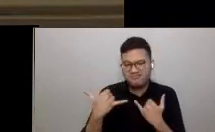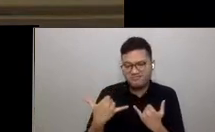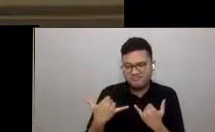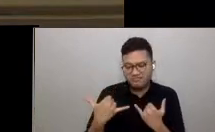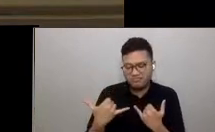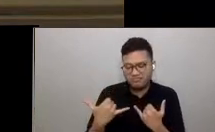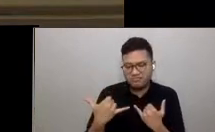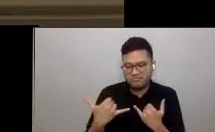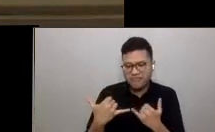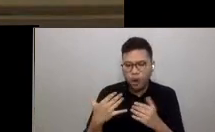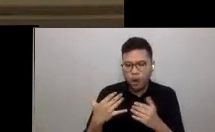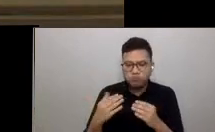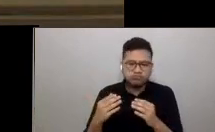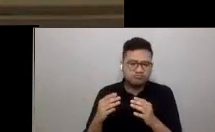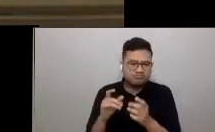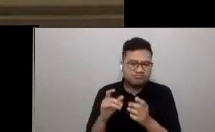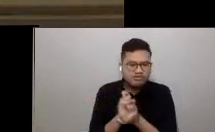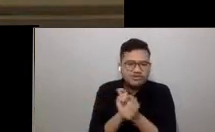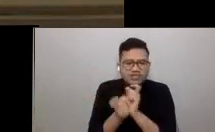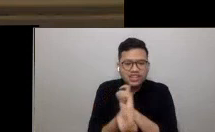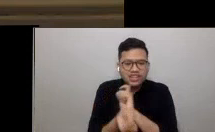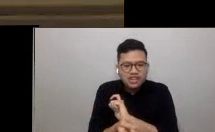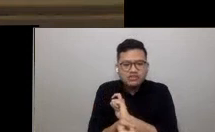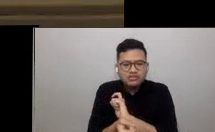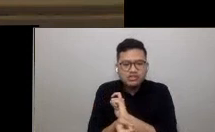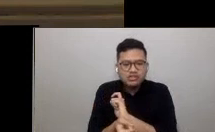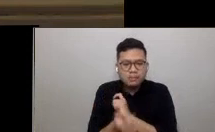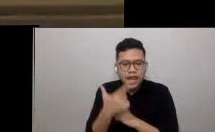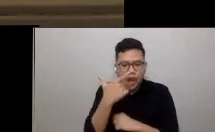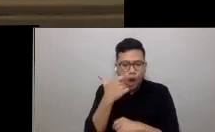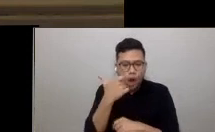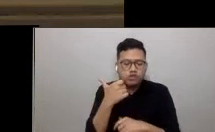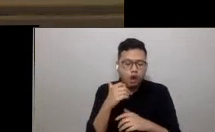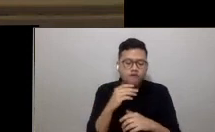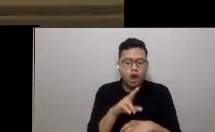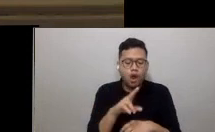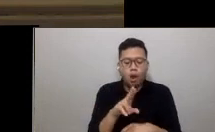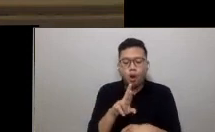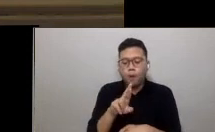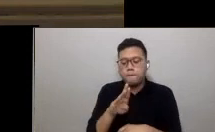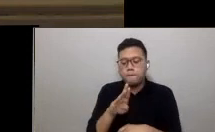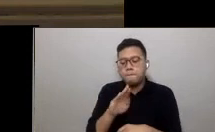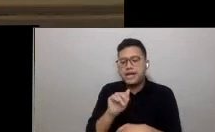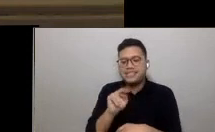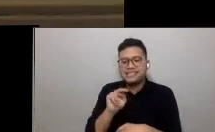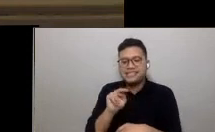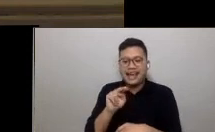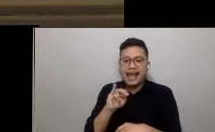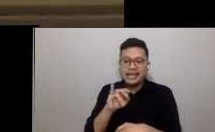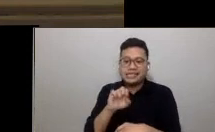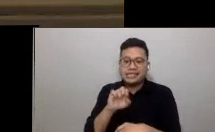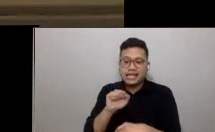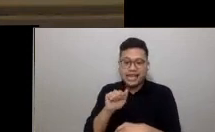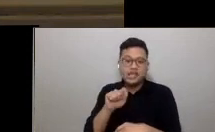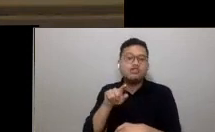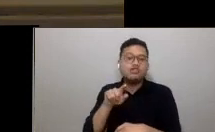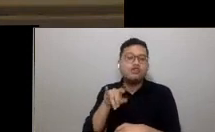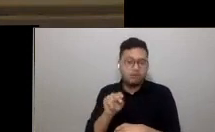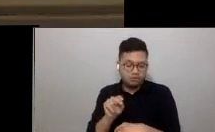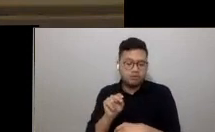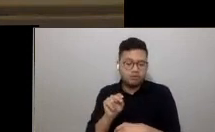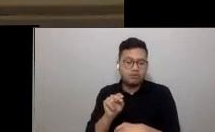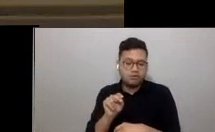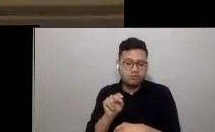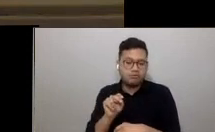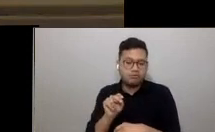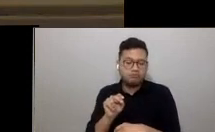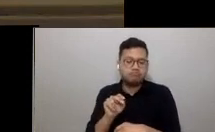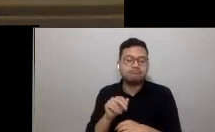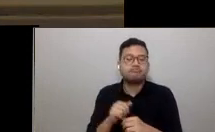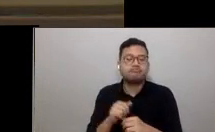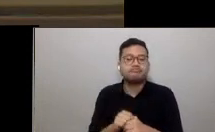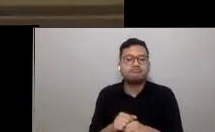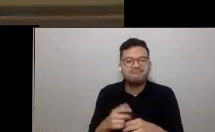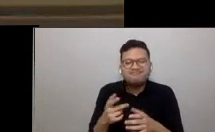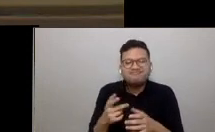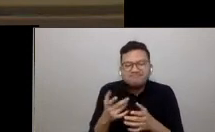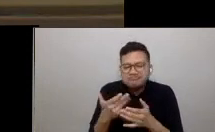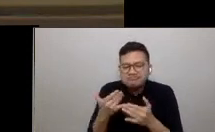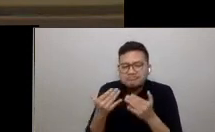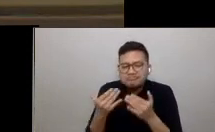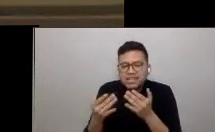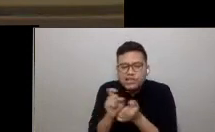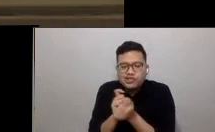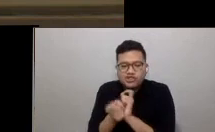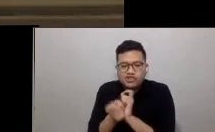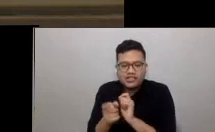compromised through the process of urbanisation, which potentially undermines the cultural identity of a place. If